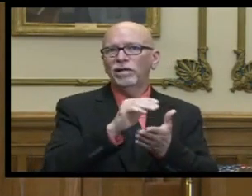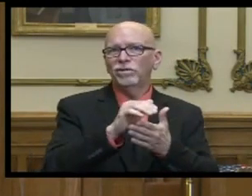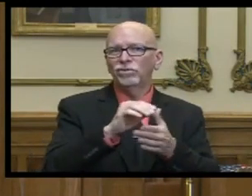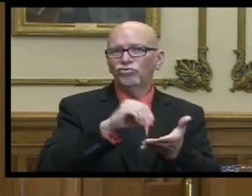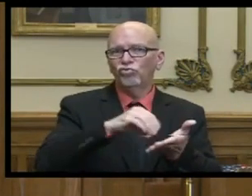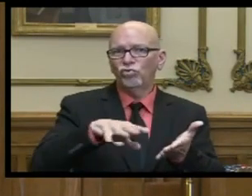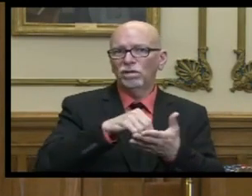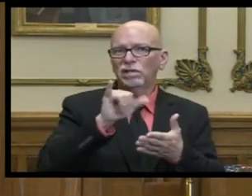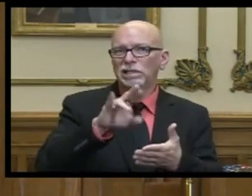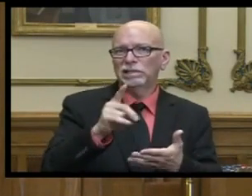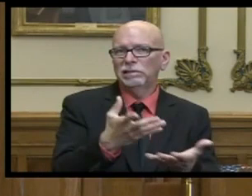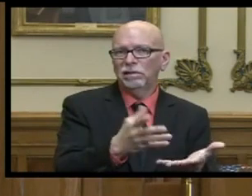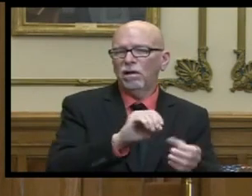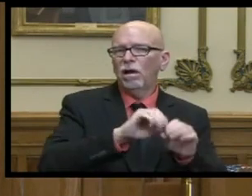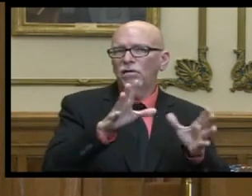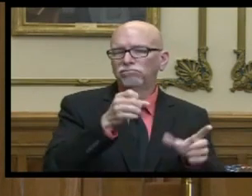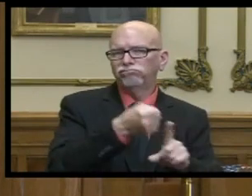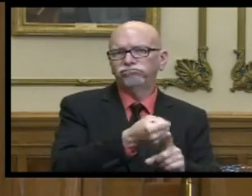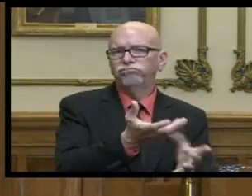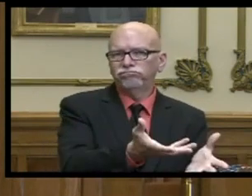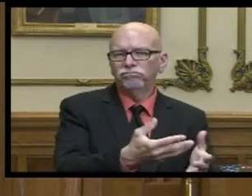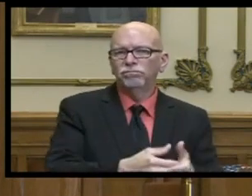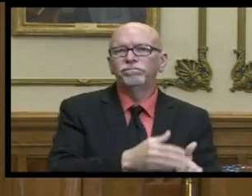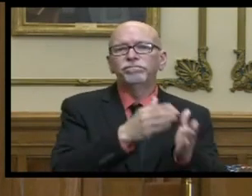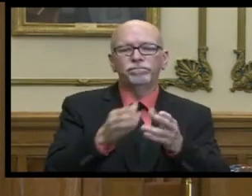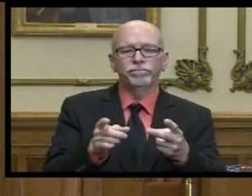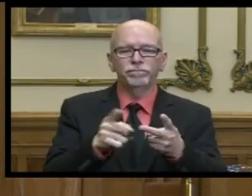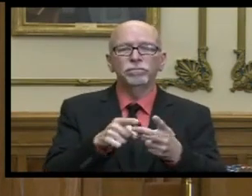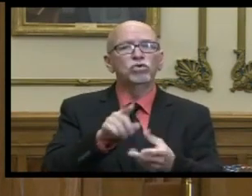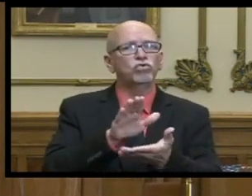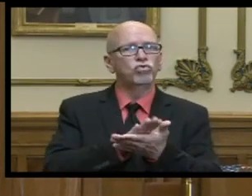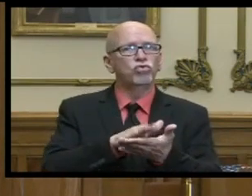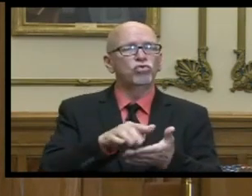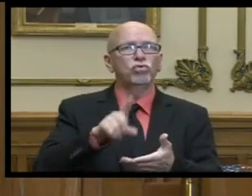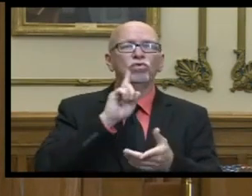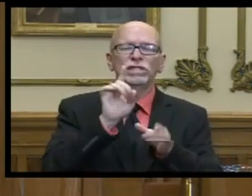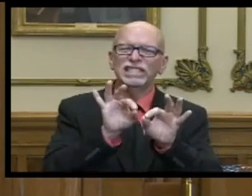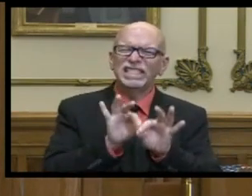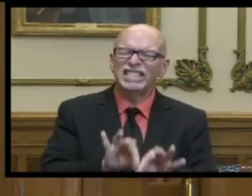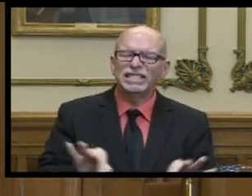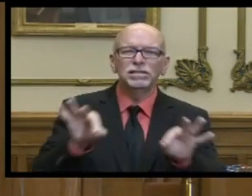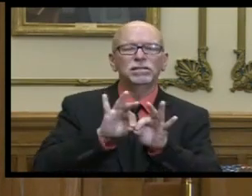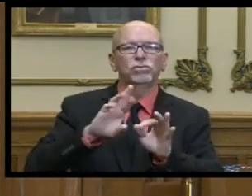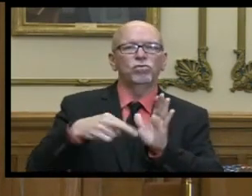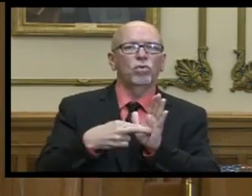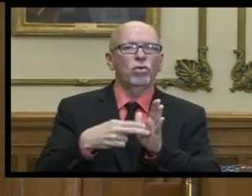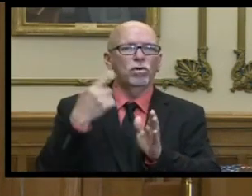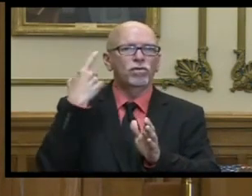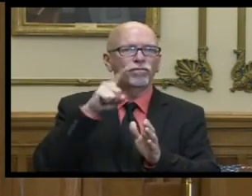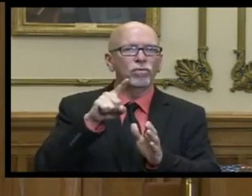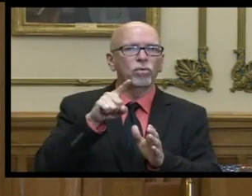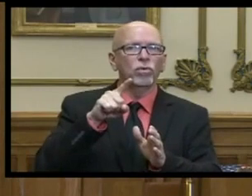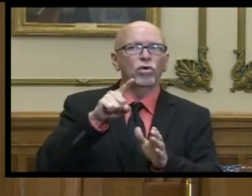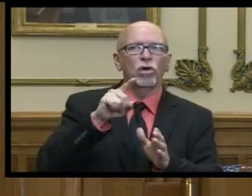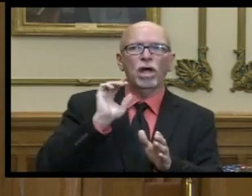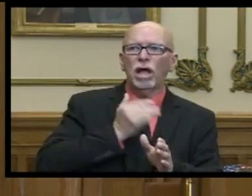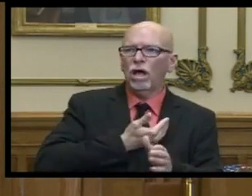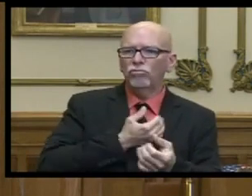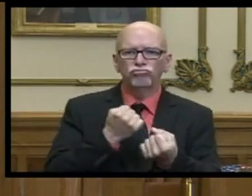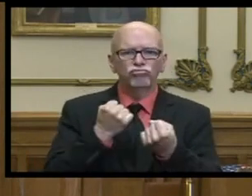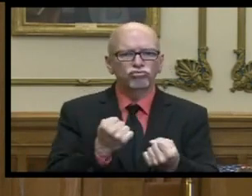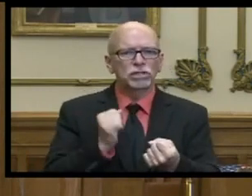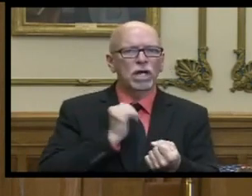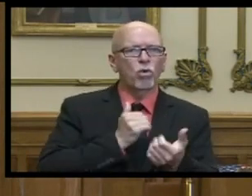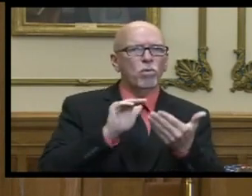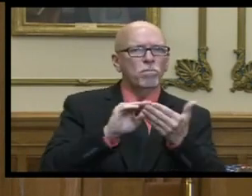indiana secondly schools play a central role to the character and strength of